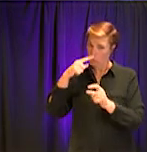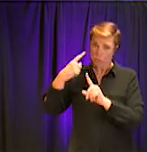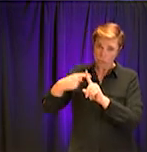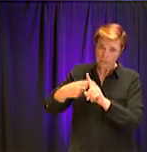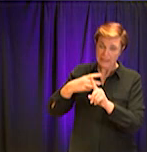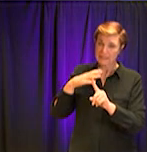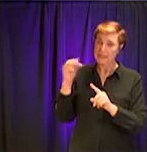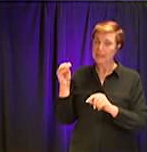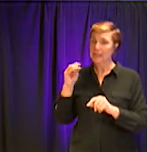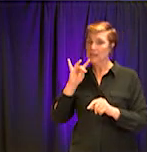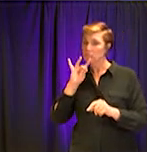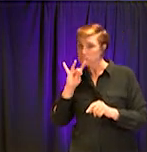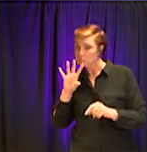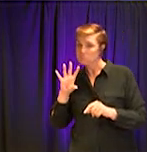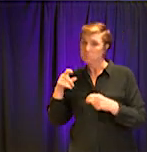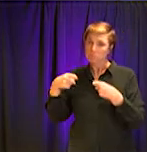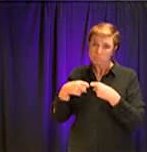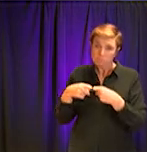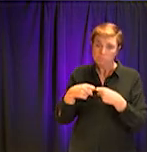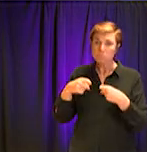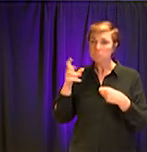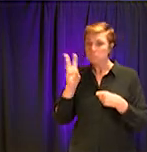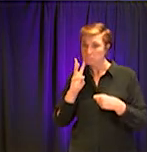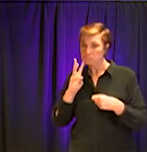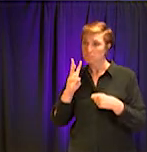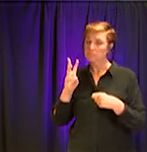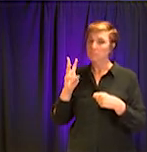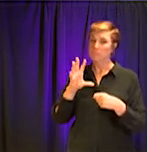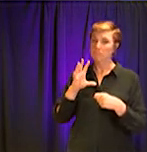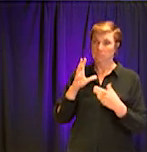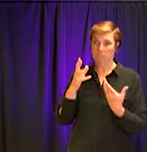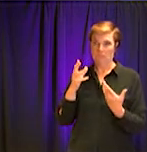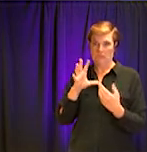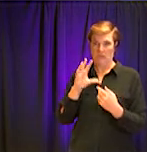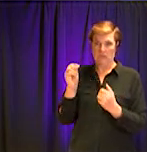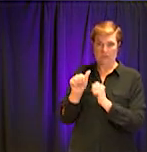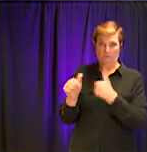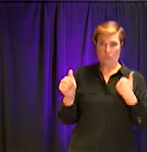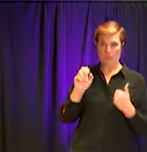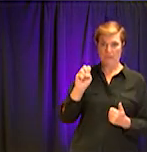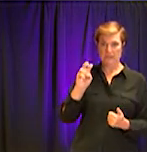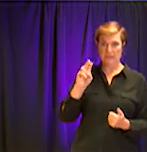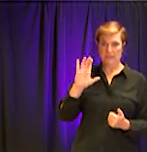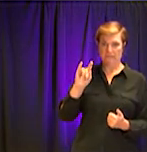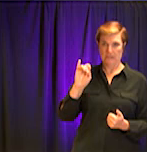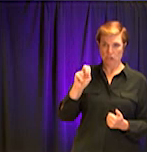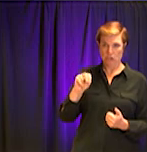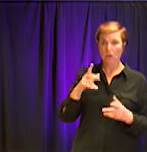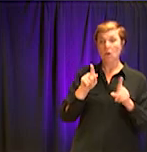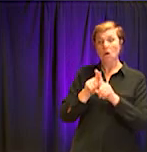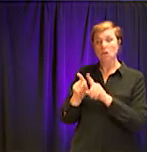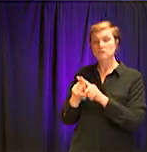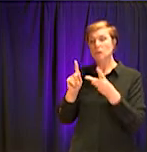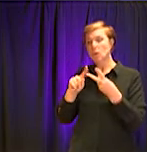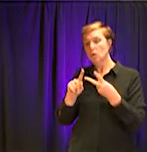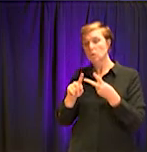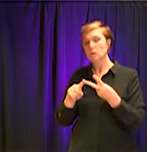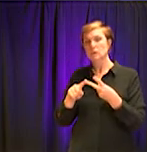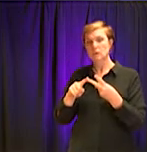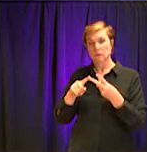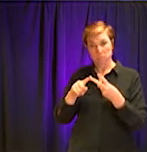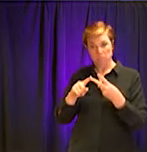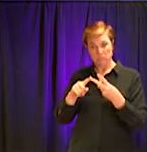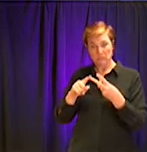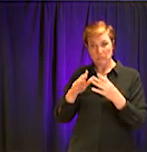are not cut off, make sure they're not evicted. And the other is, you know, the patchwork of various cities within the county doing their